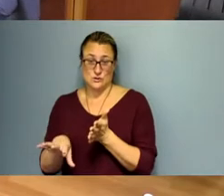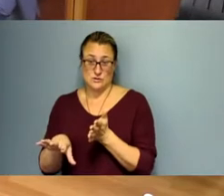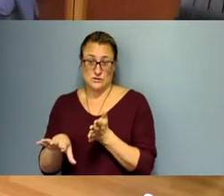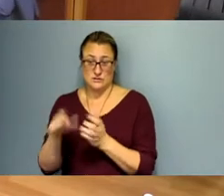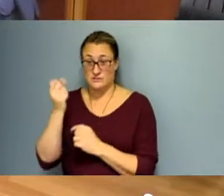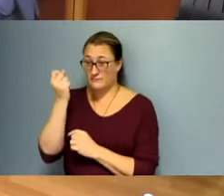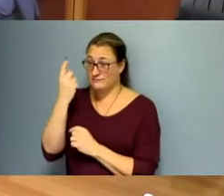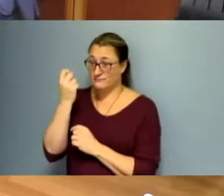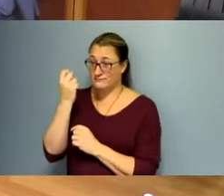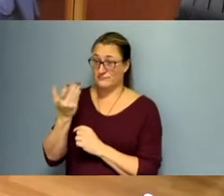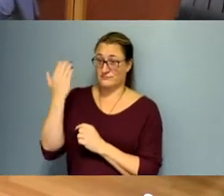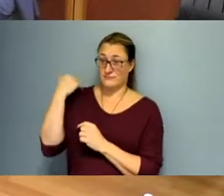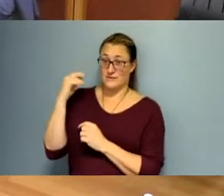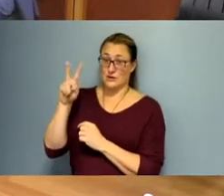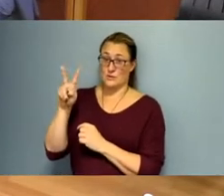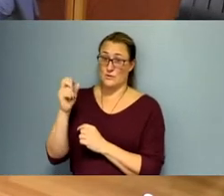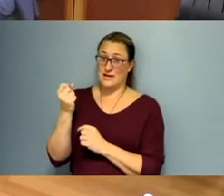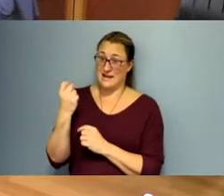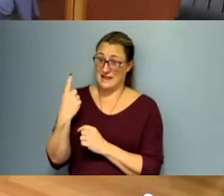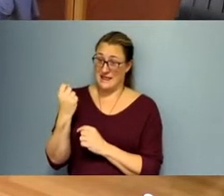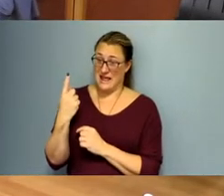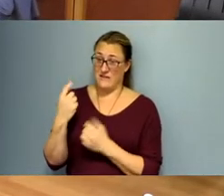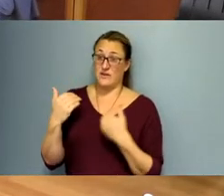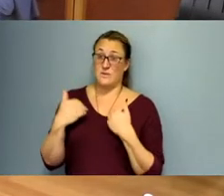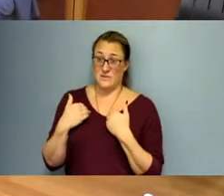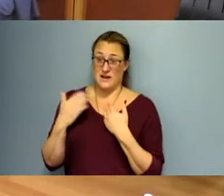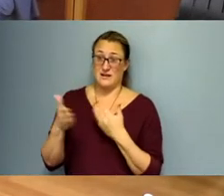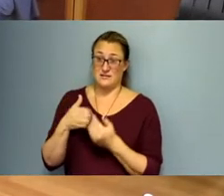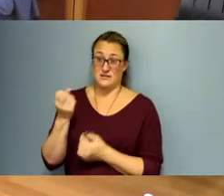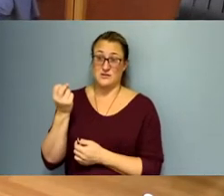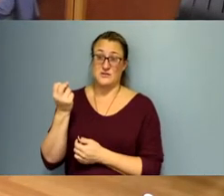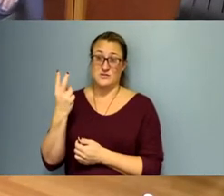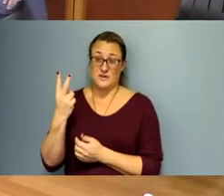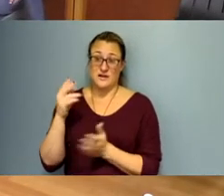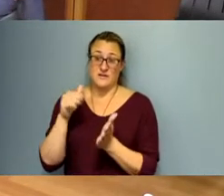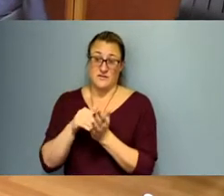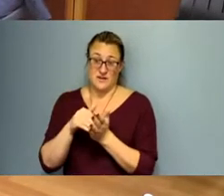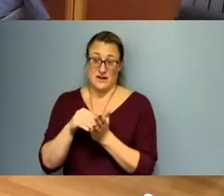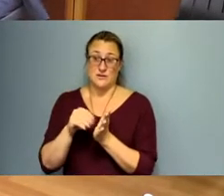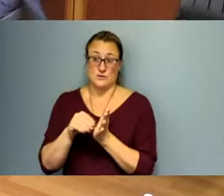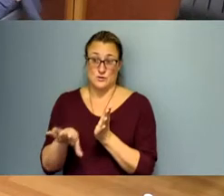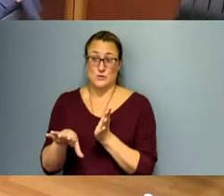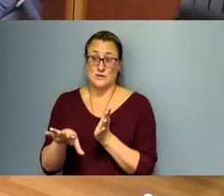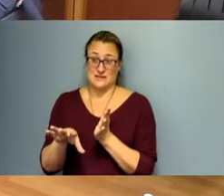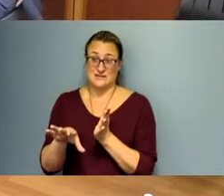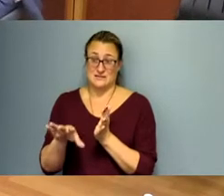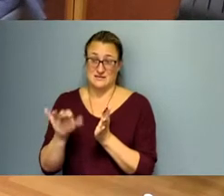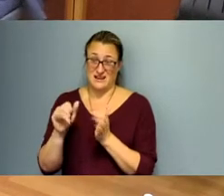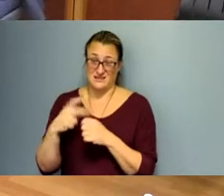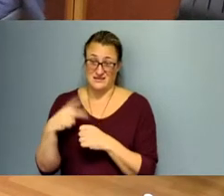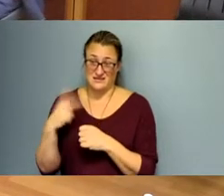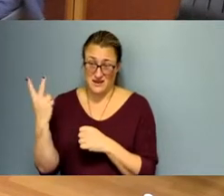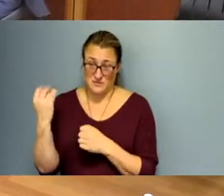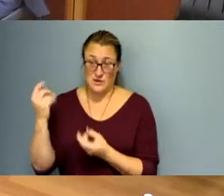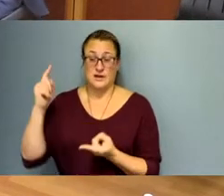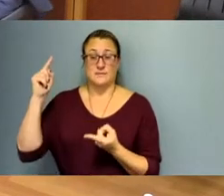we had double that number of students that were on our campuses, right? So my